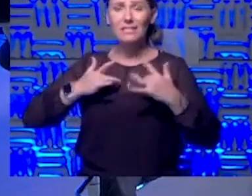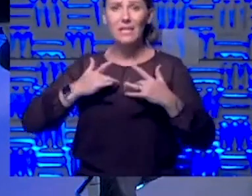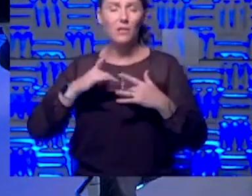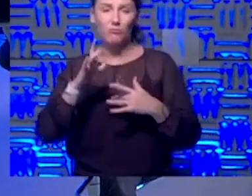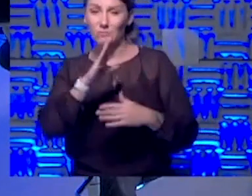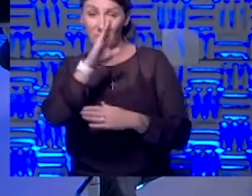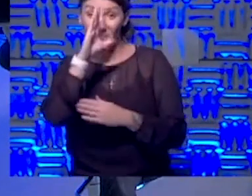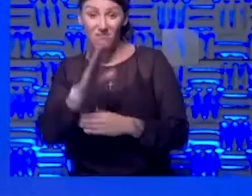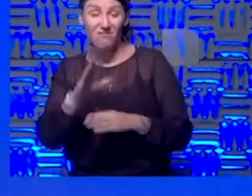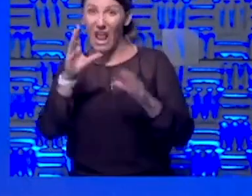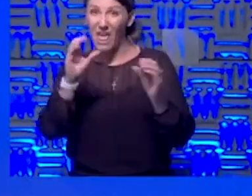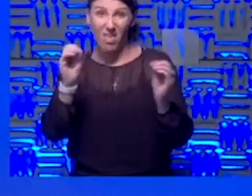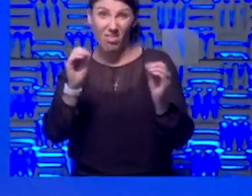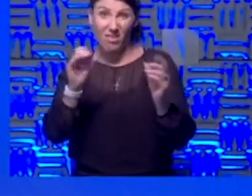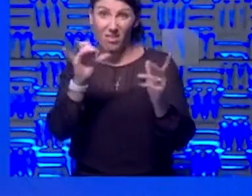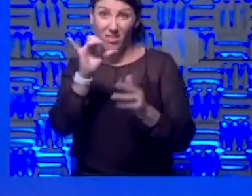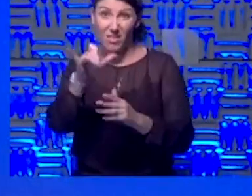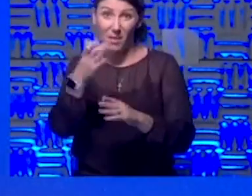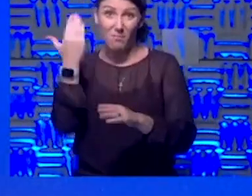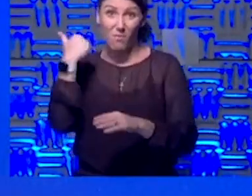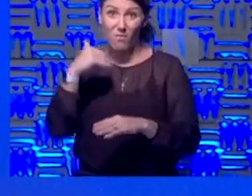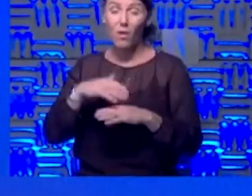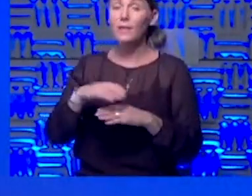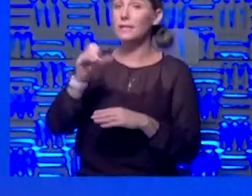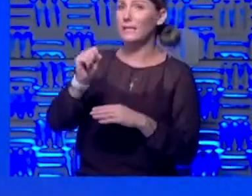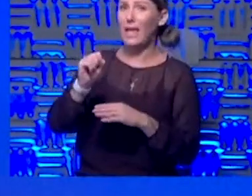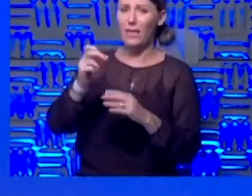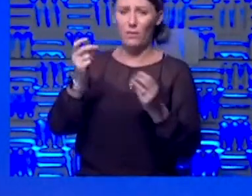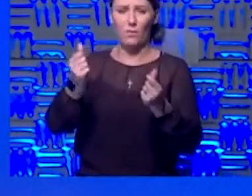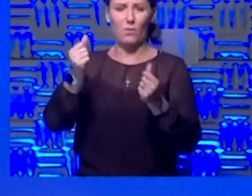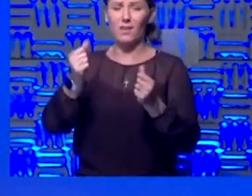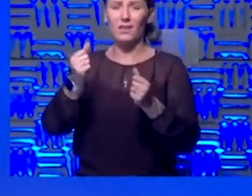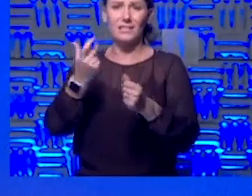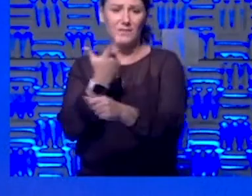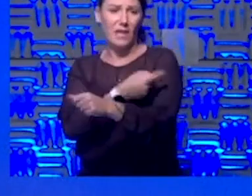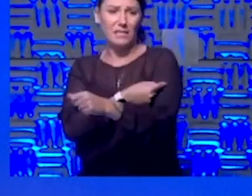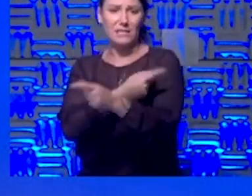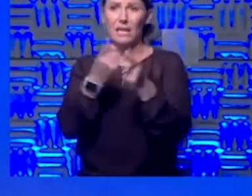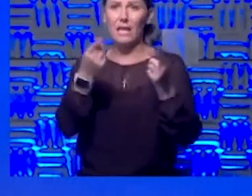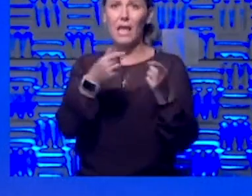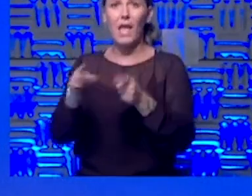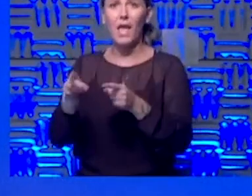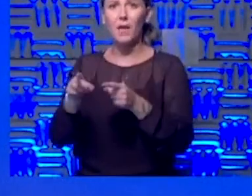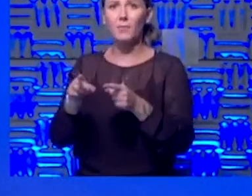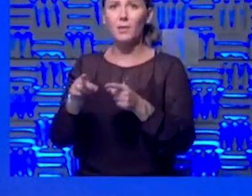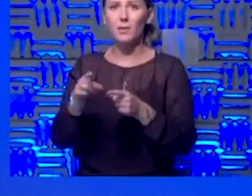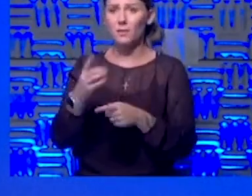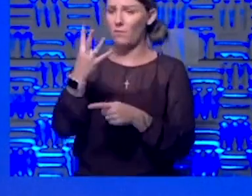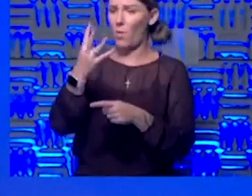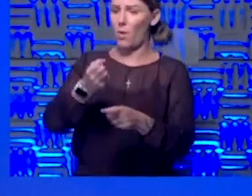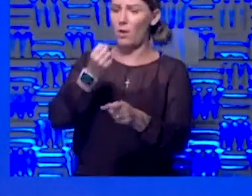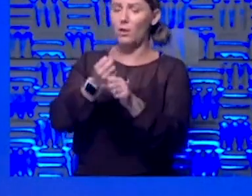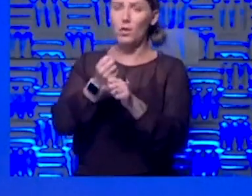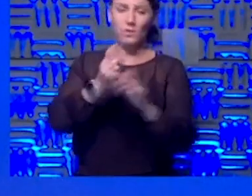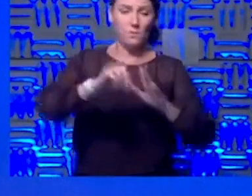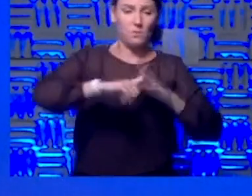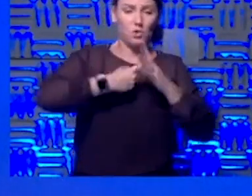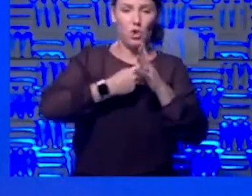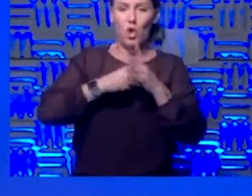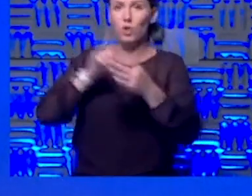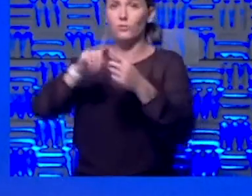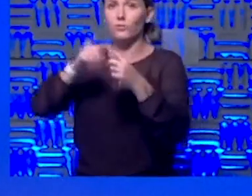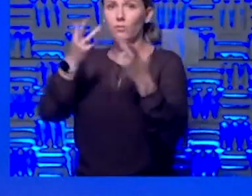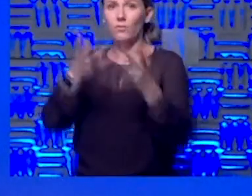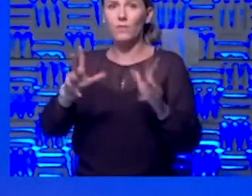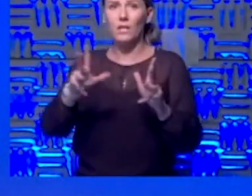nothing like that before. Nope. again, the, I think the quickest vaccine that has come to market is, um, four years from start to finish. we know